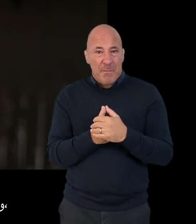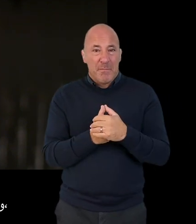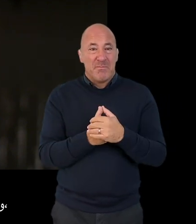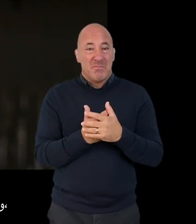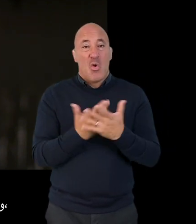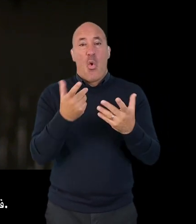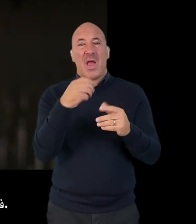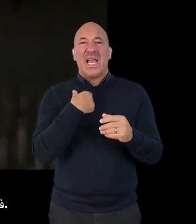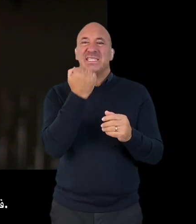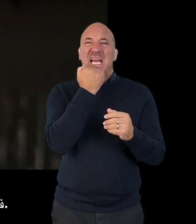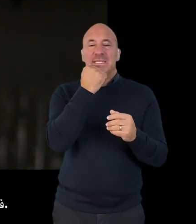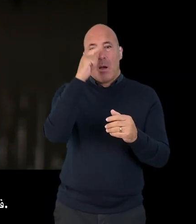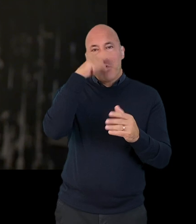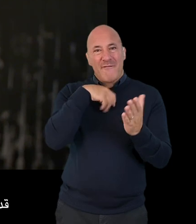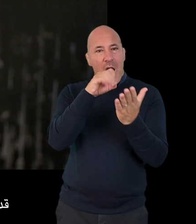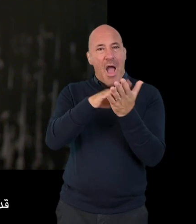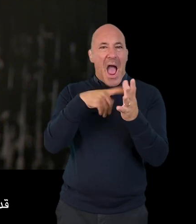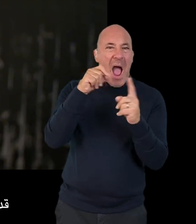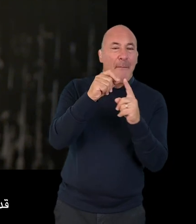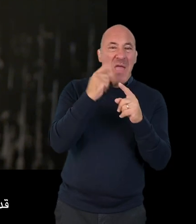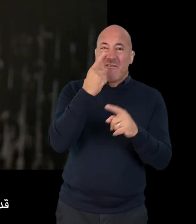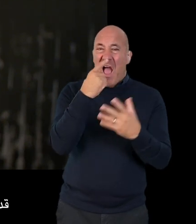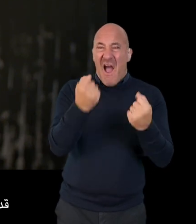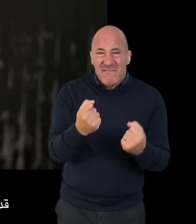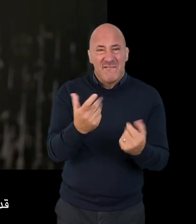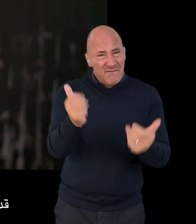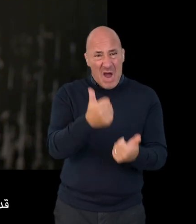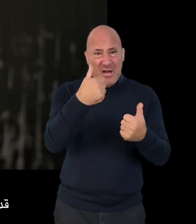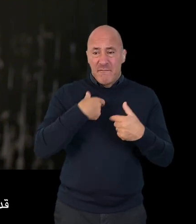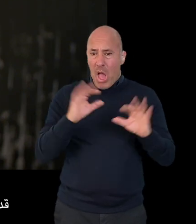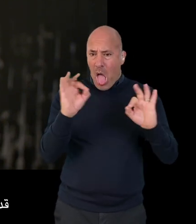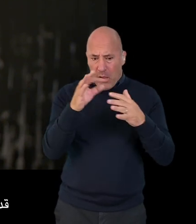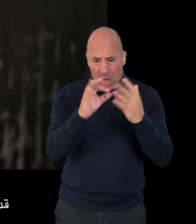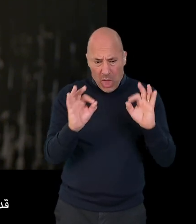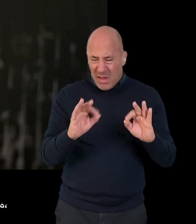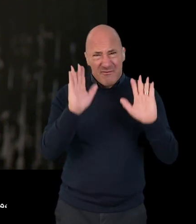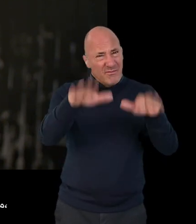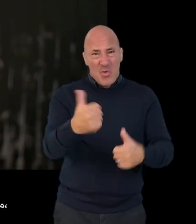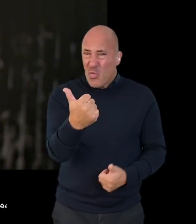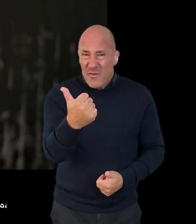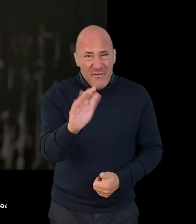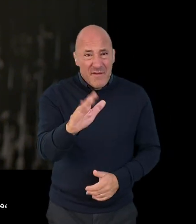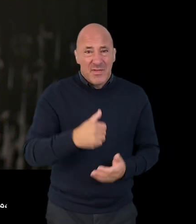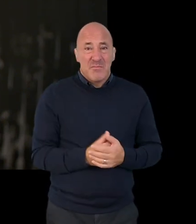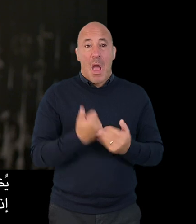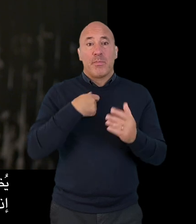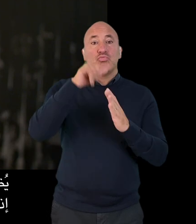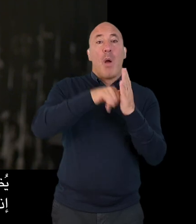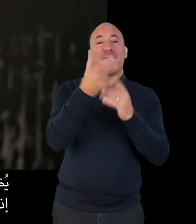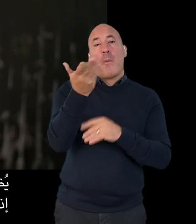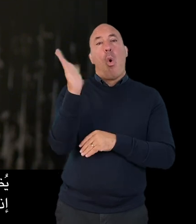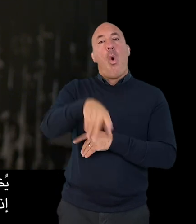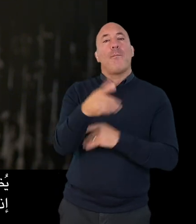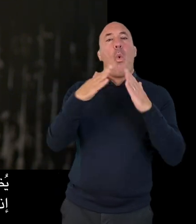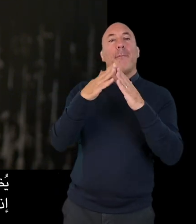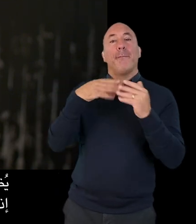don't have any of these do not worry about it. It may be that you have any document from your country of origin showing that for